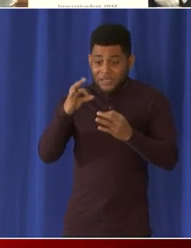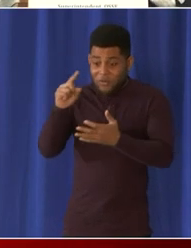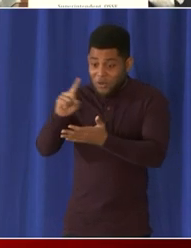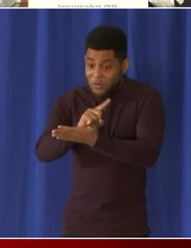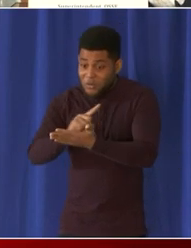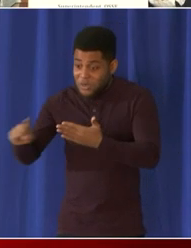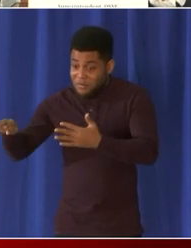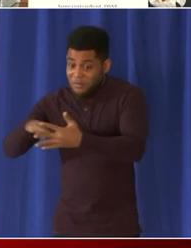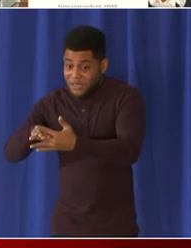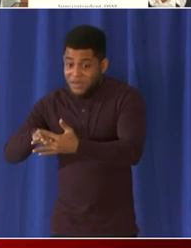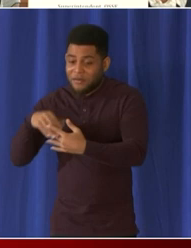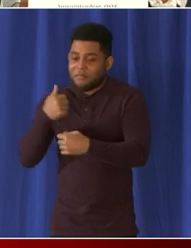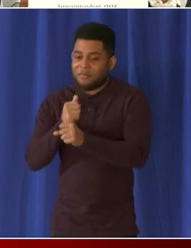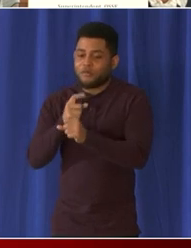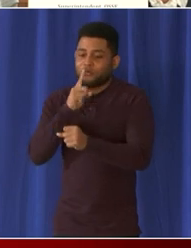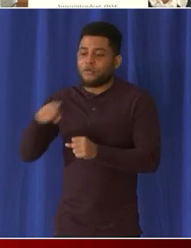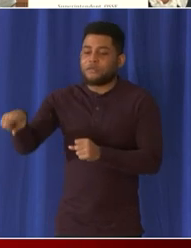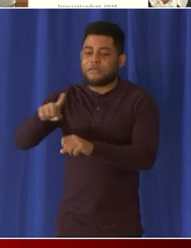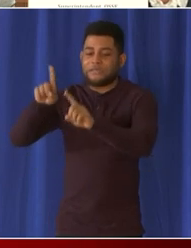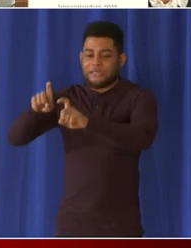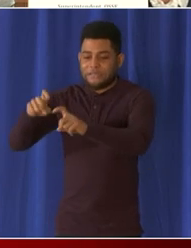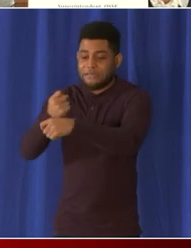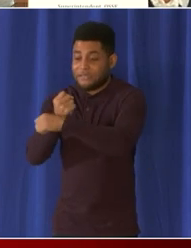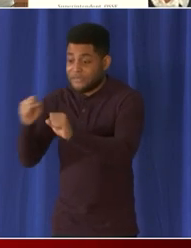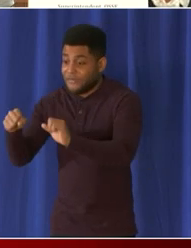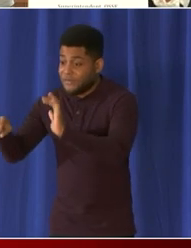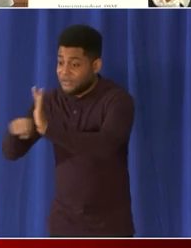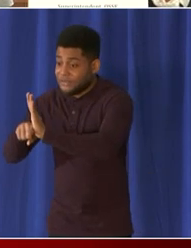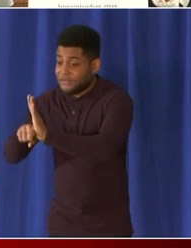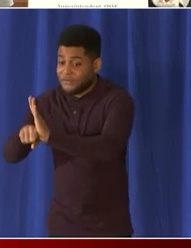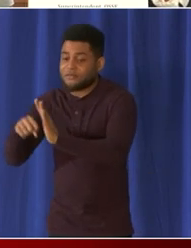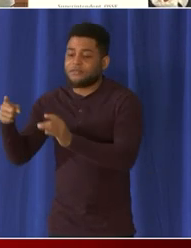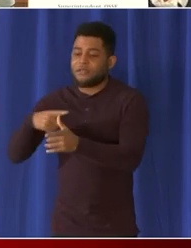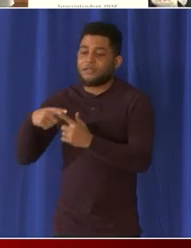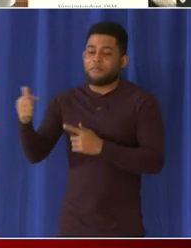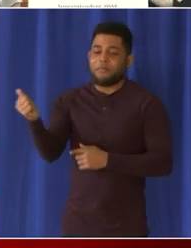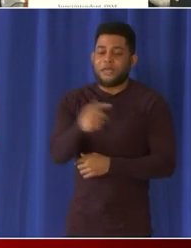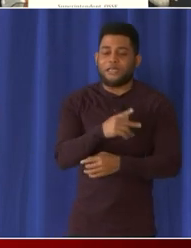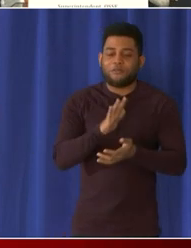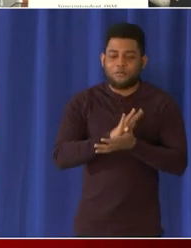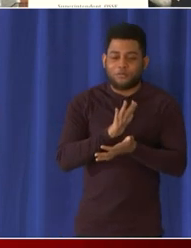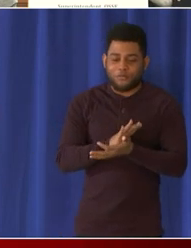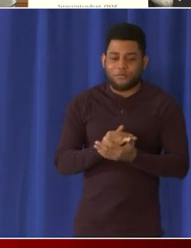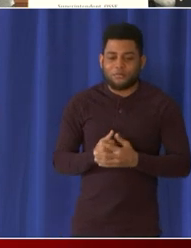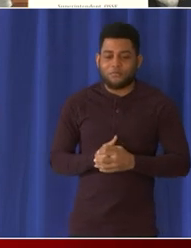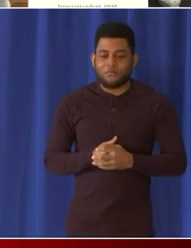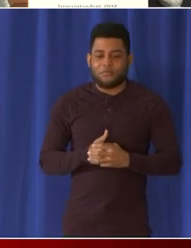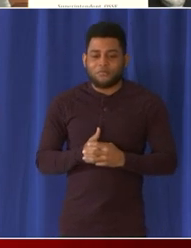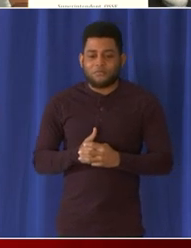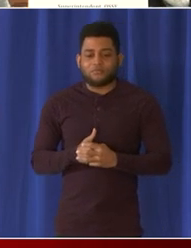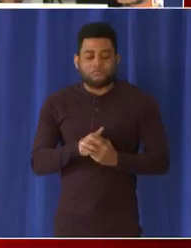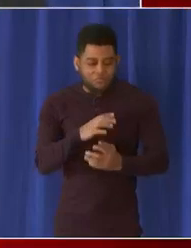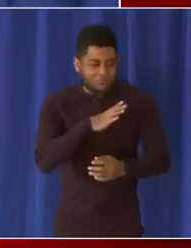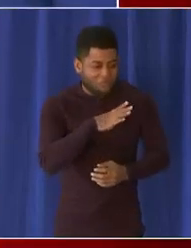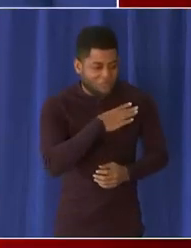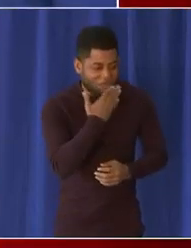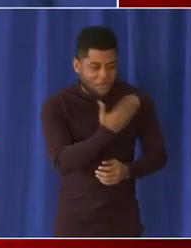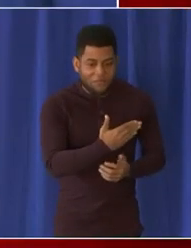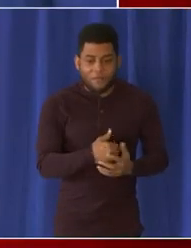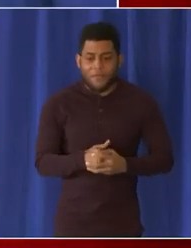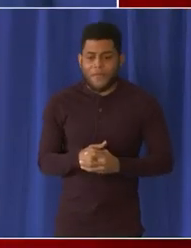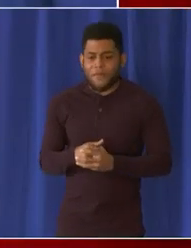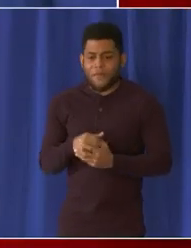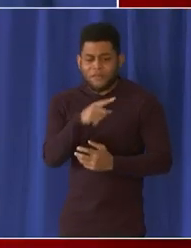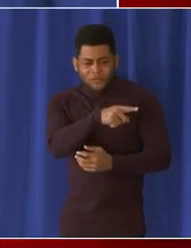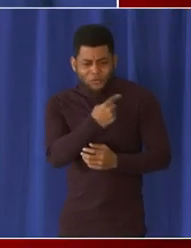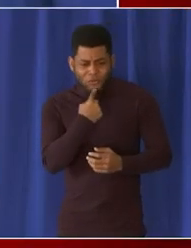okay and uh in regard to the uh vaccine mandate for public indoor venues uh which goes into effect